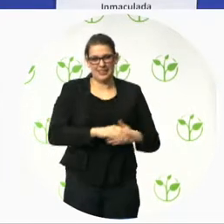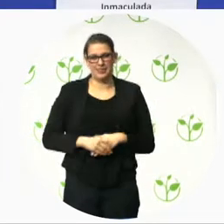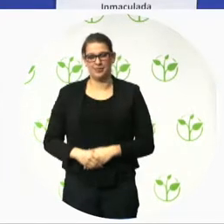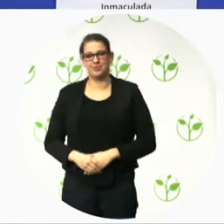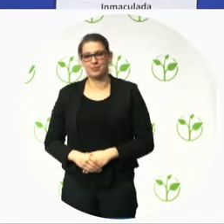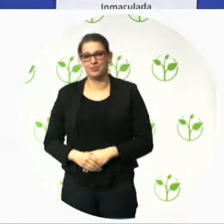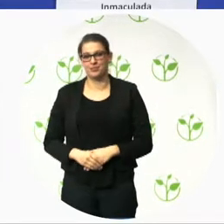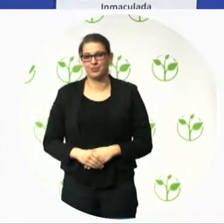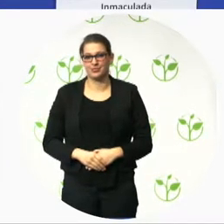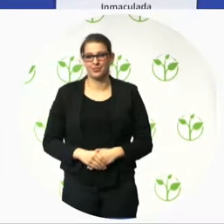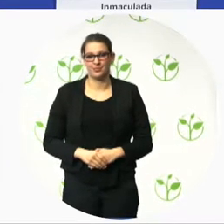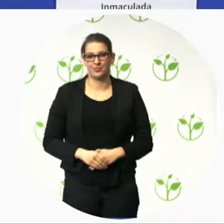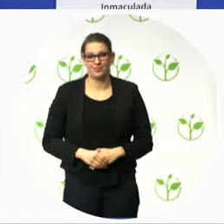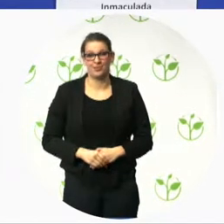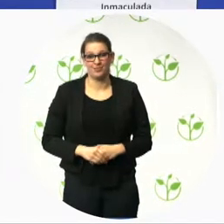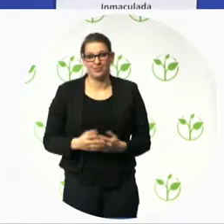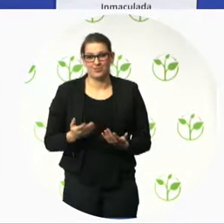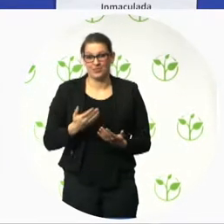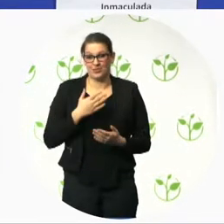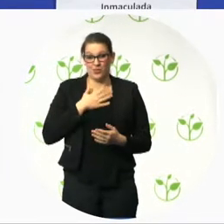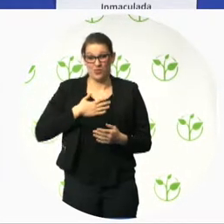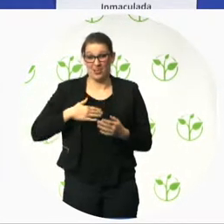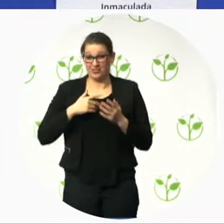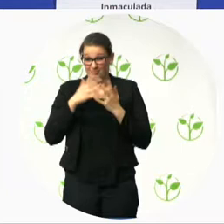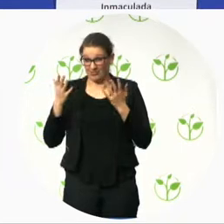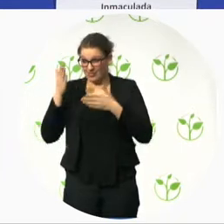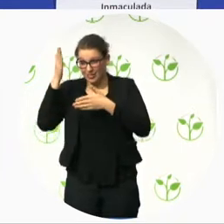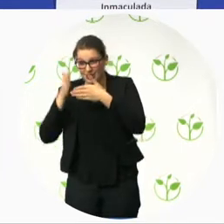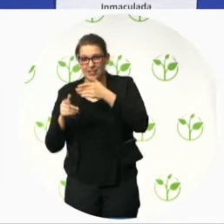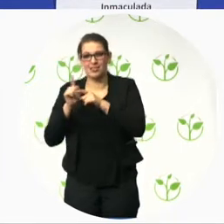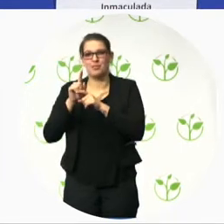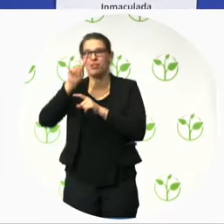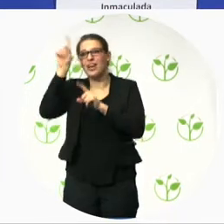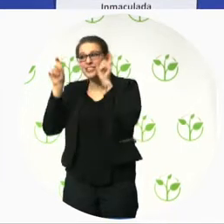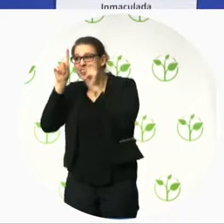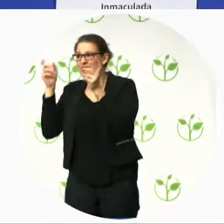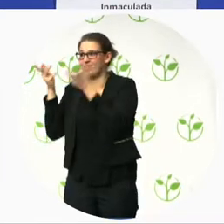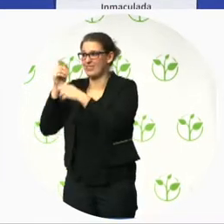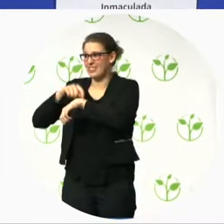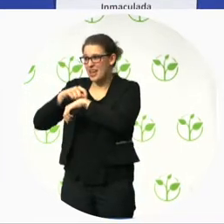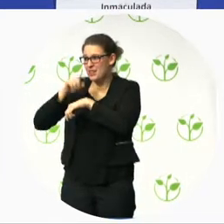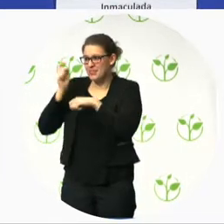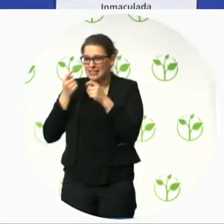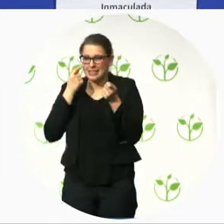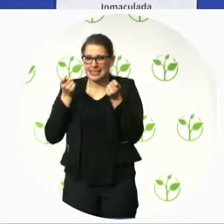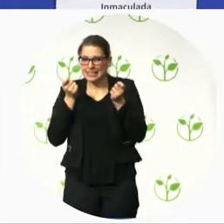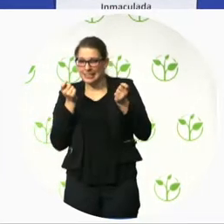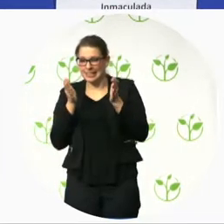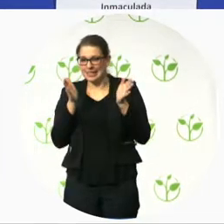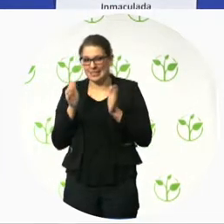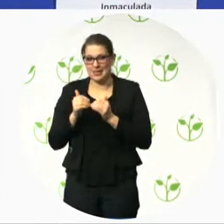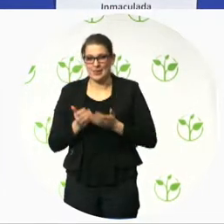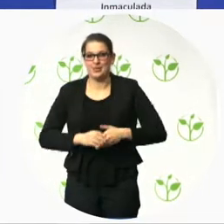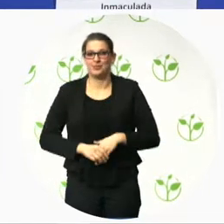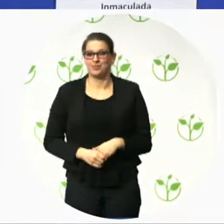time for questions and answers as a reward. So let me introduce myself